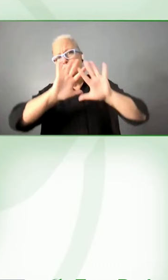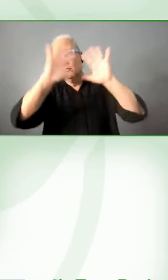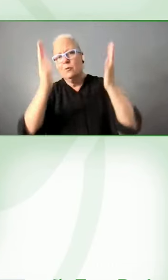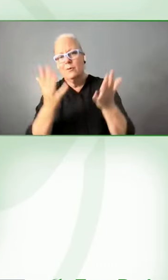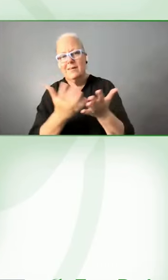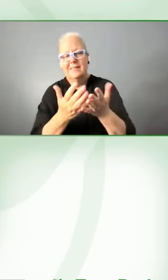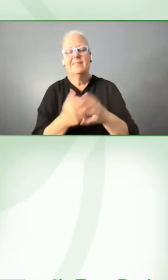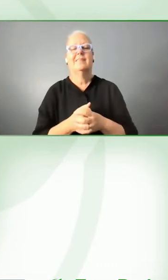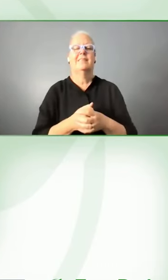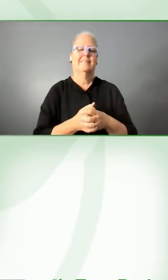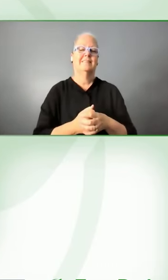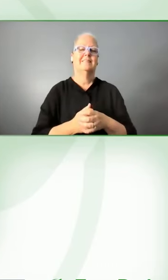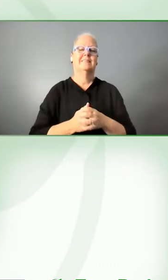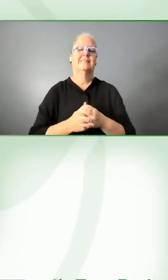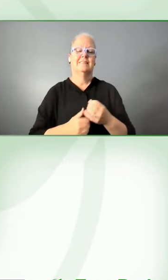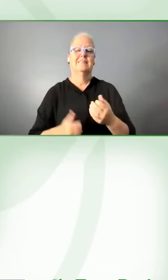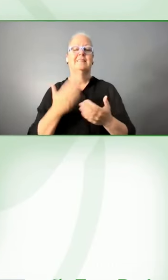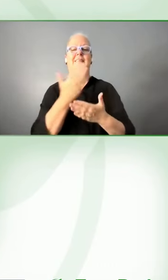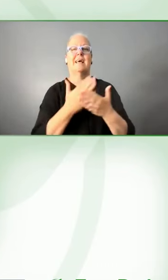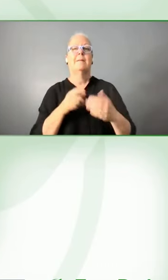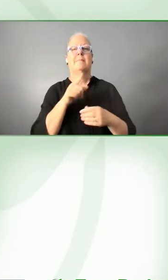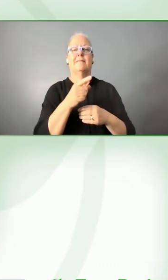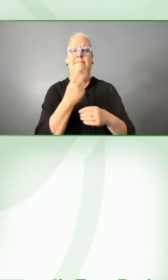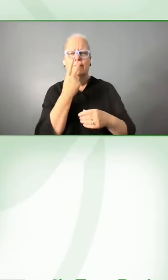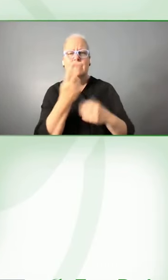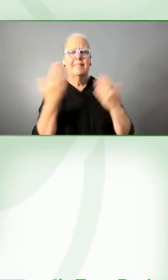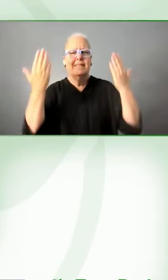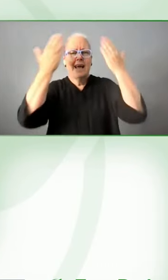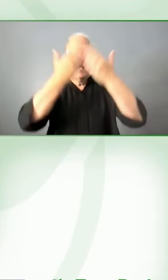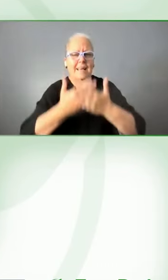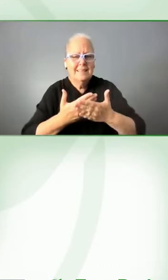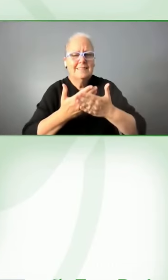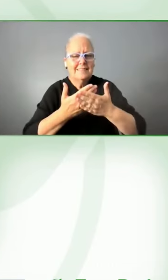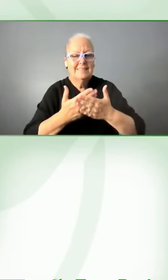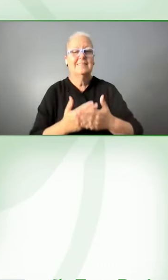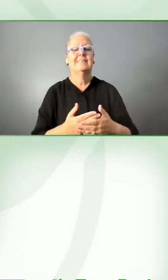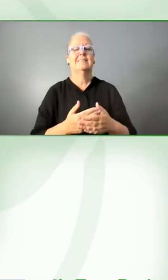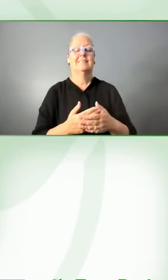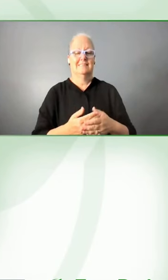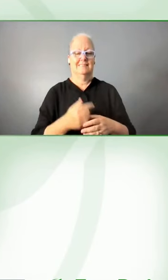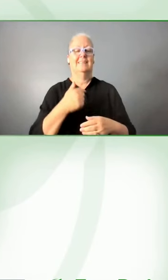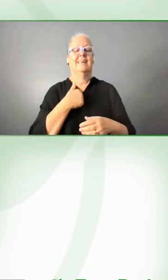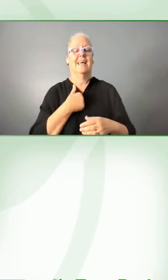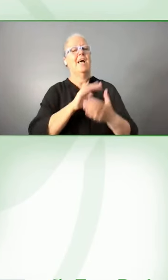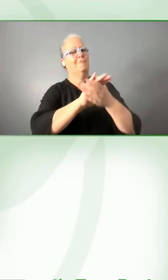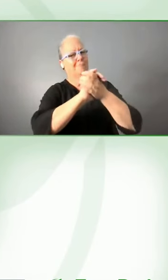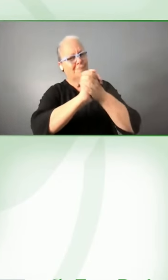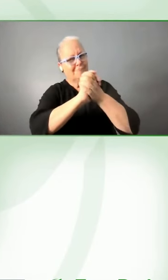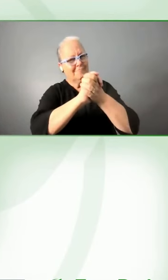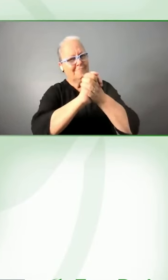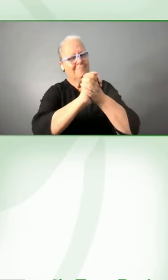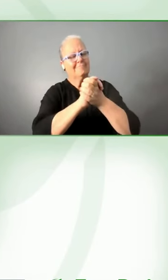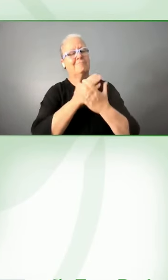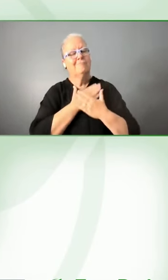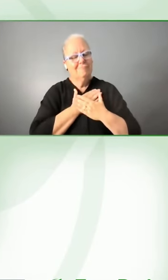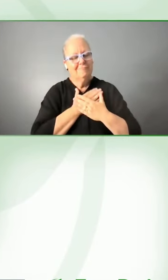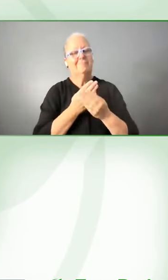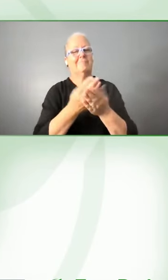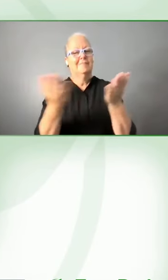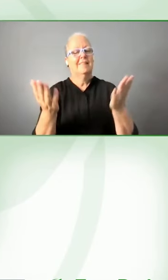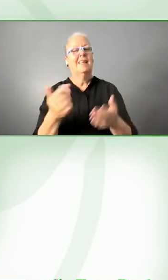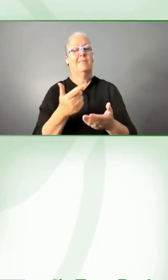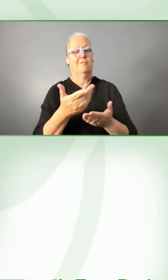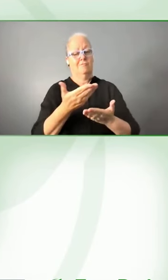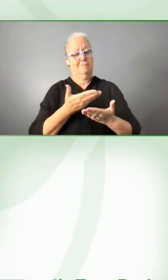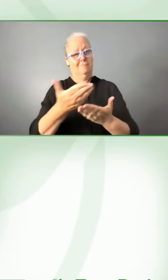session late at night anyway i'm sending all of you warm greetings it's a big honor to be invited to speak at the conference